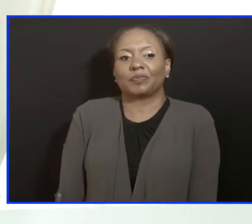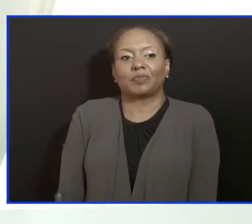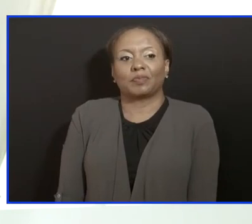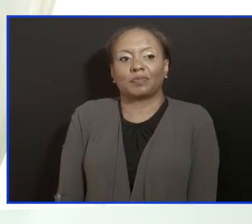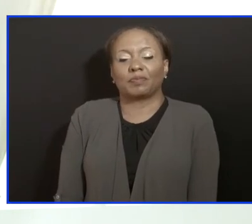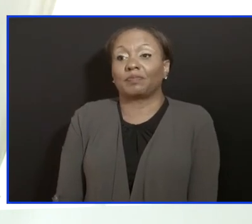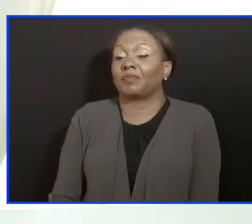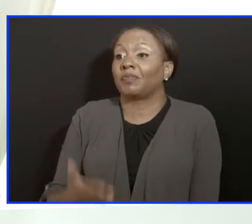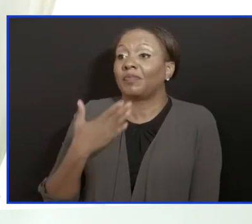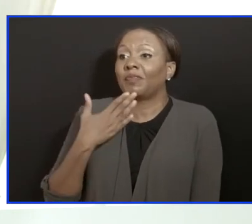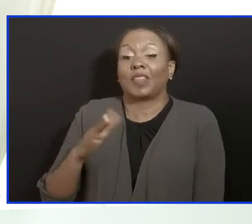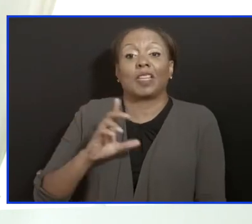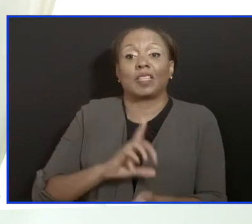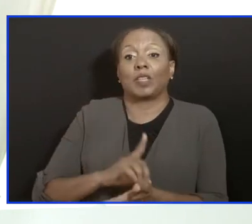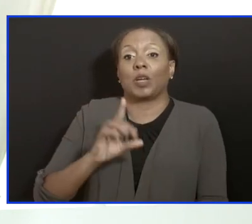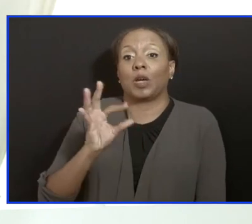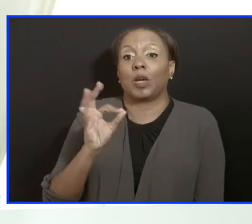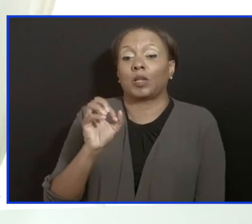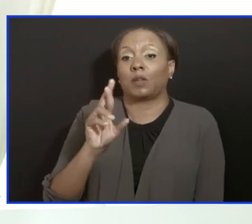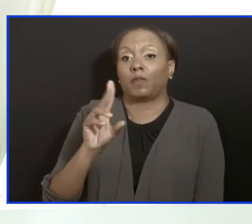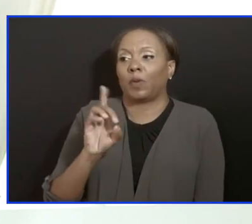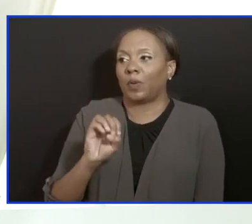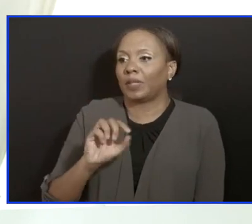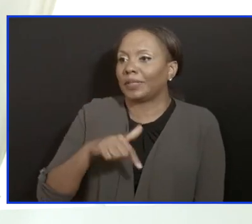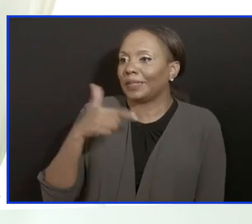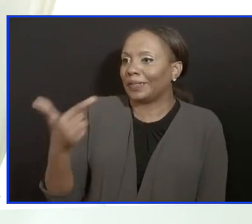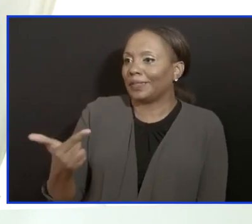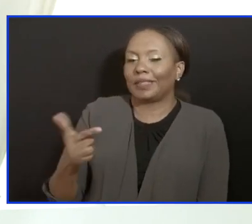Before Dr. Grandison will make a presentation.